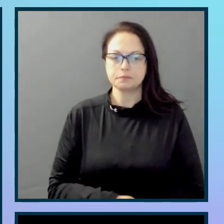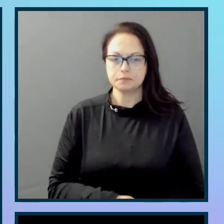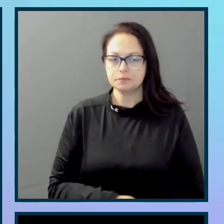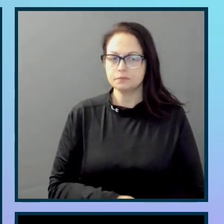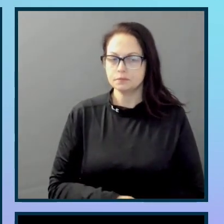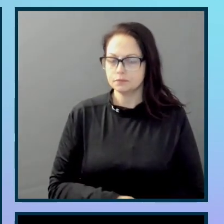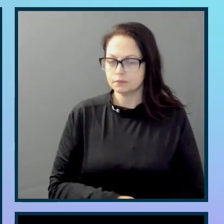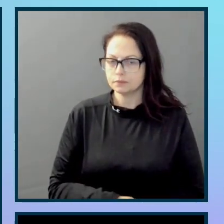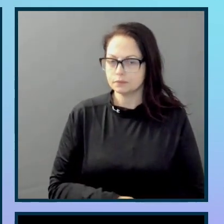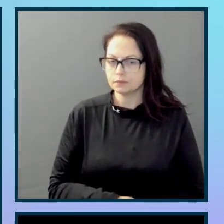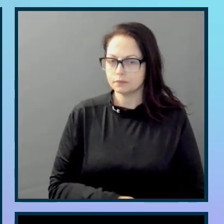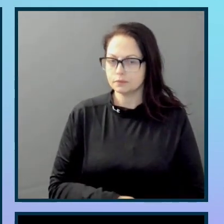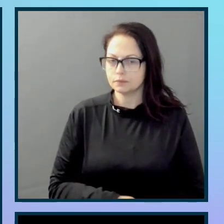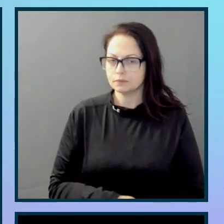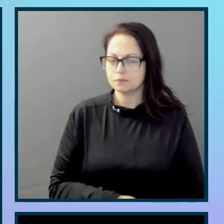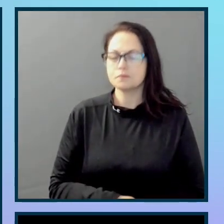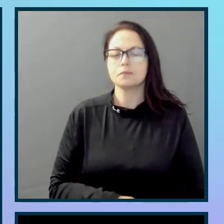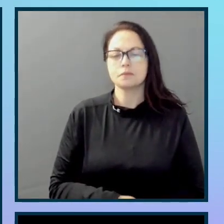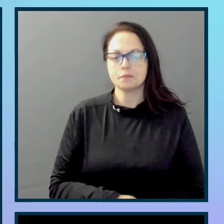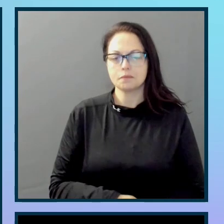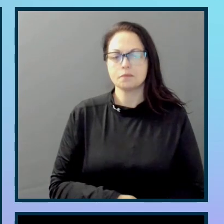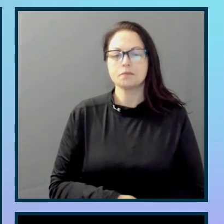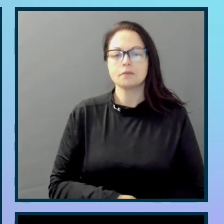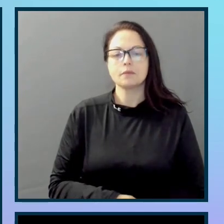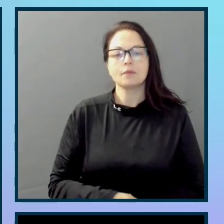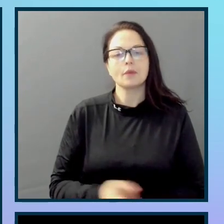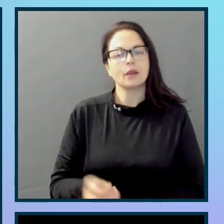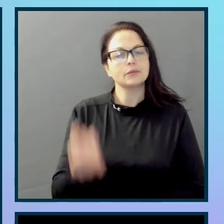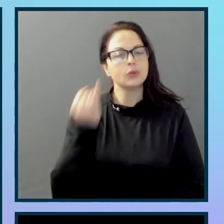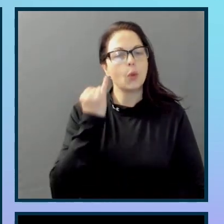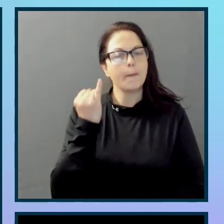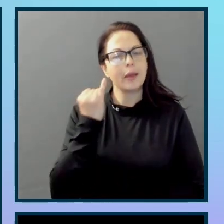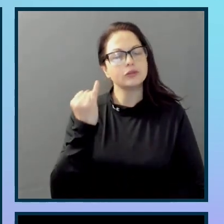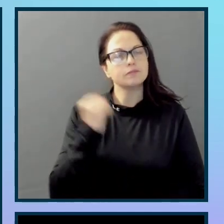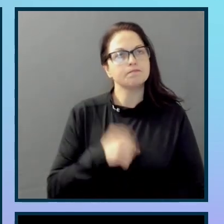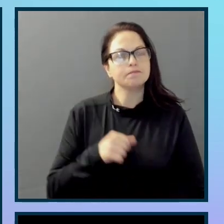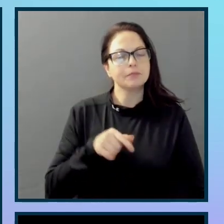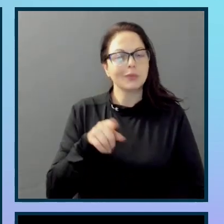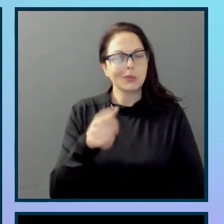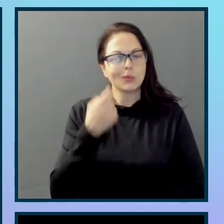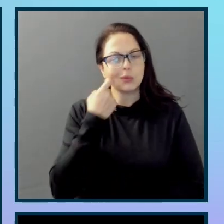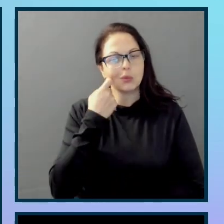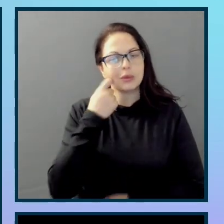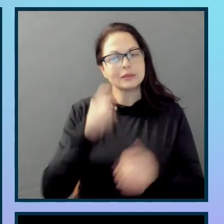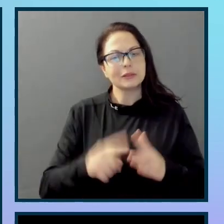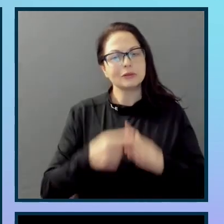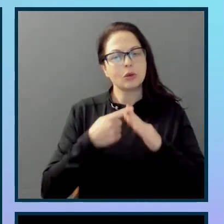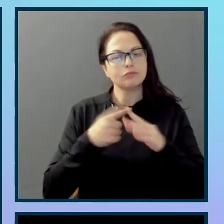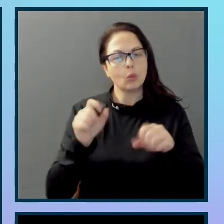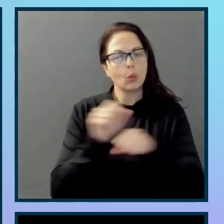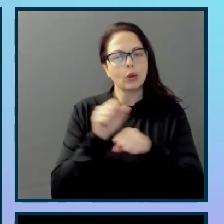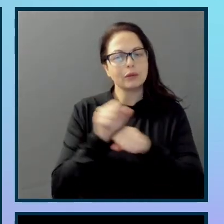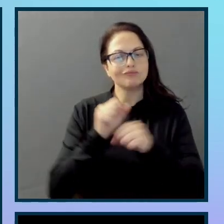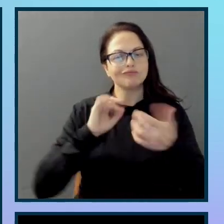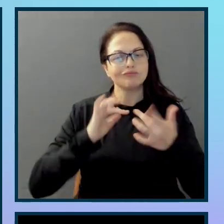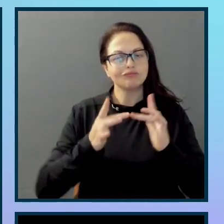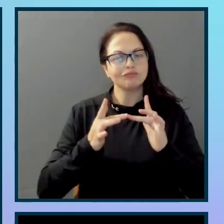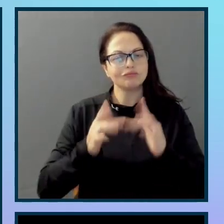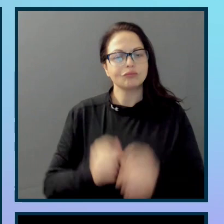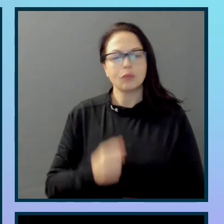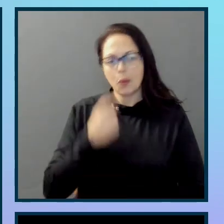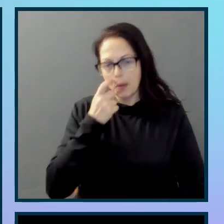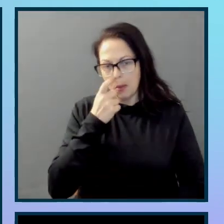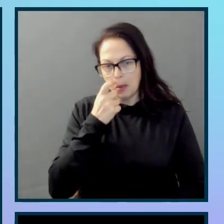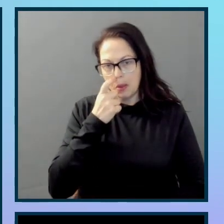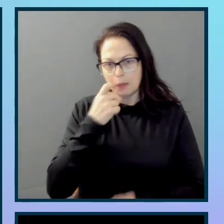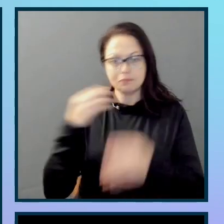So imagine if you will that you've recently started in a new role working for an online marketplace. They sell things